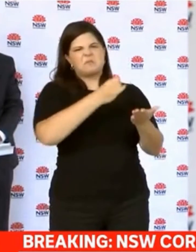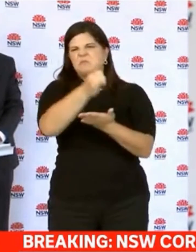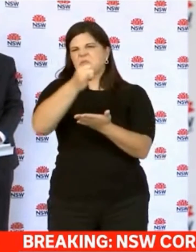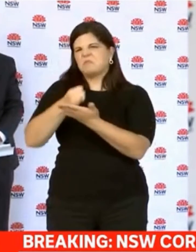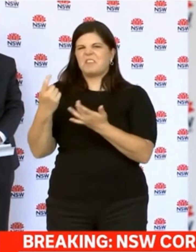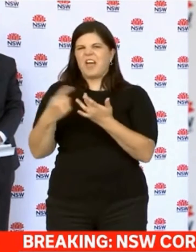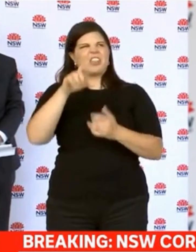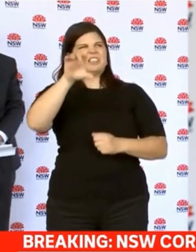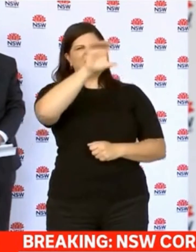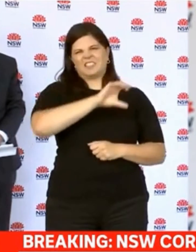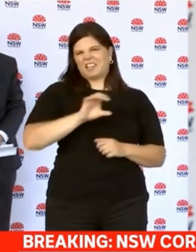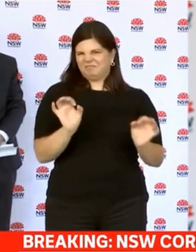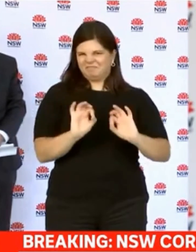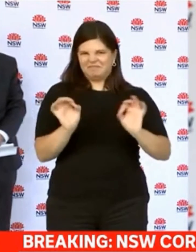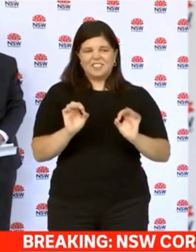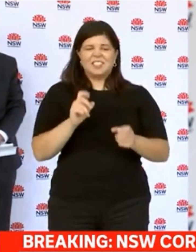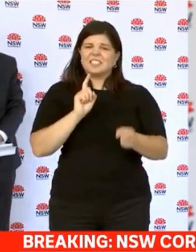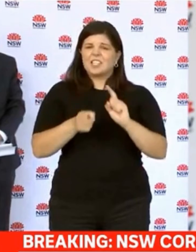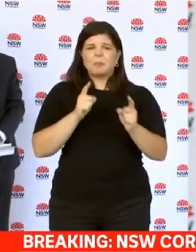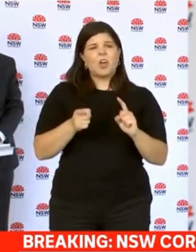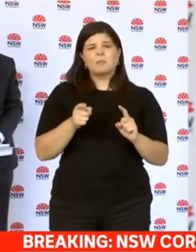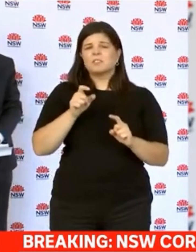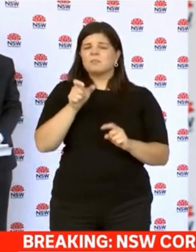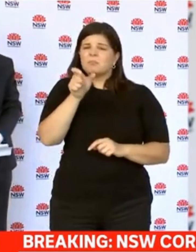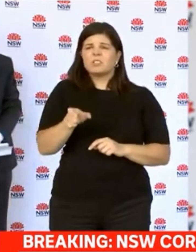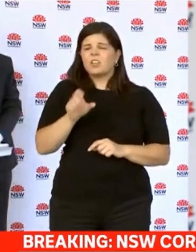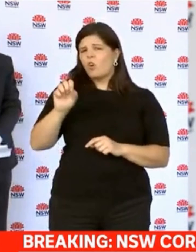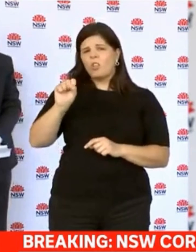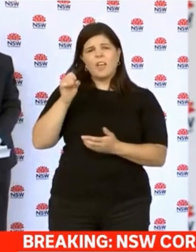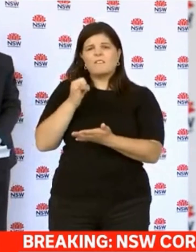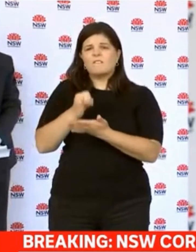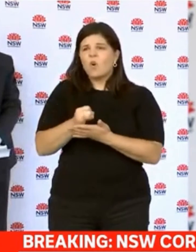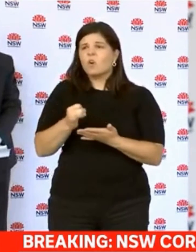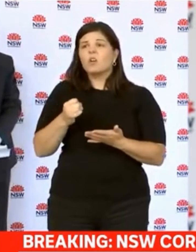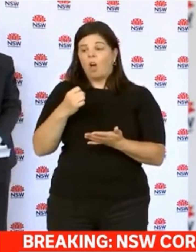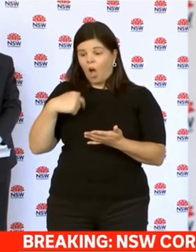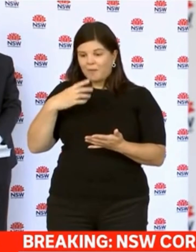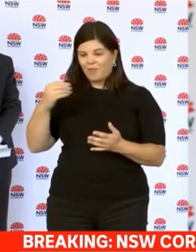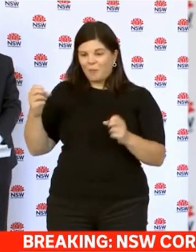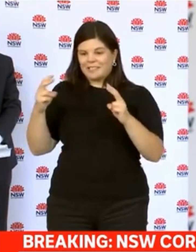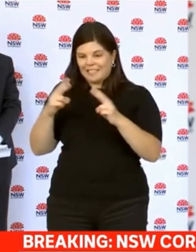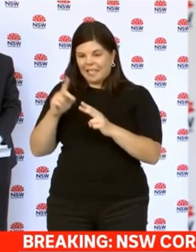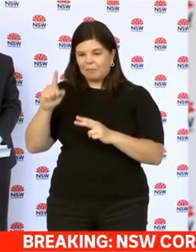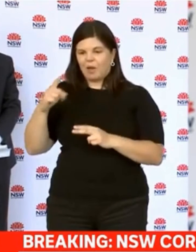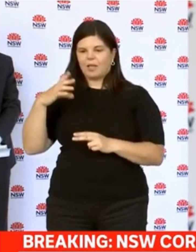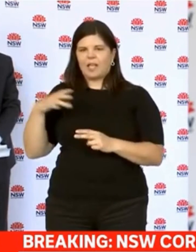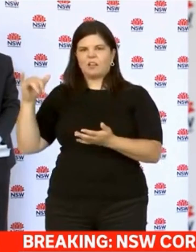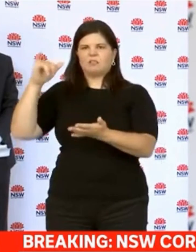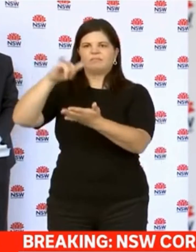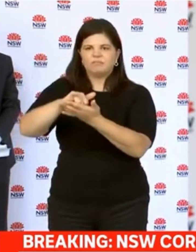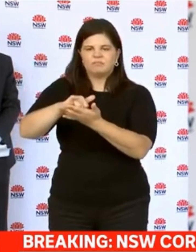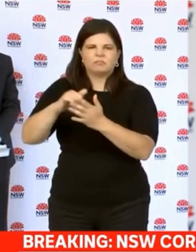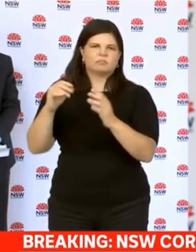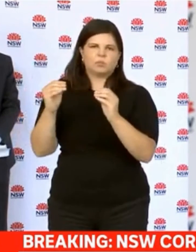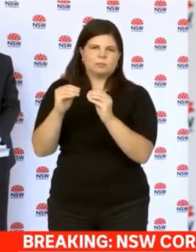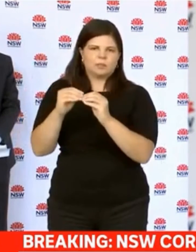we have citizens who, through no fault of their own, who their own personal circumstances might be landing in Melbourne or Brisbane, and we would want them to